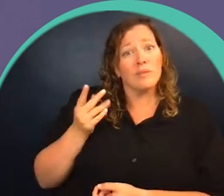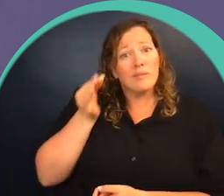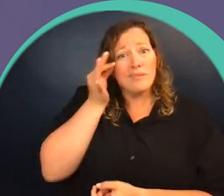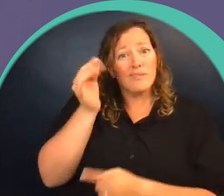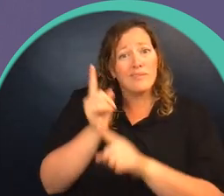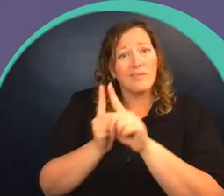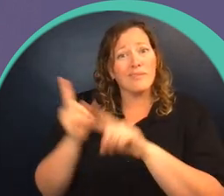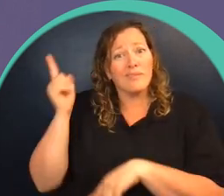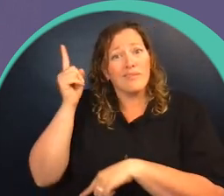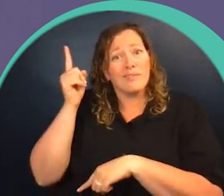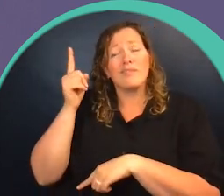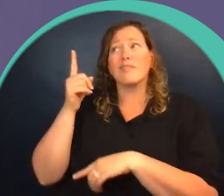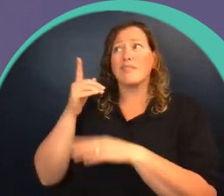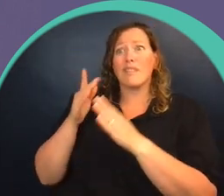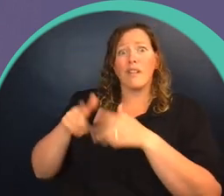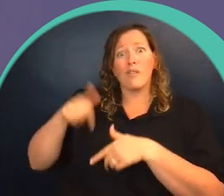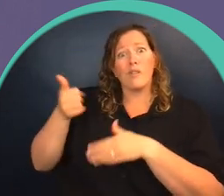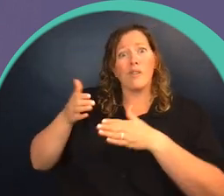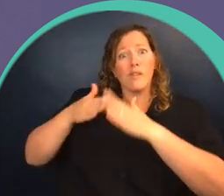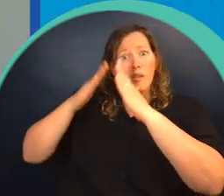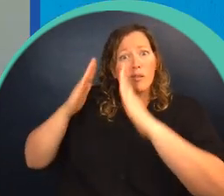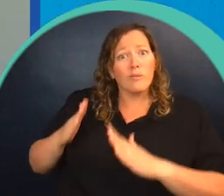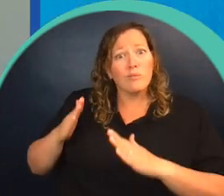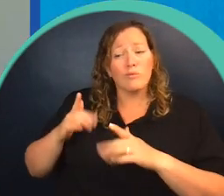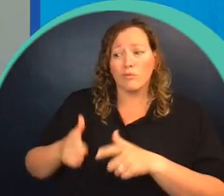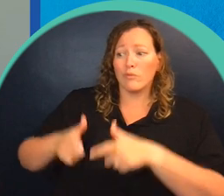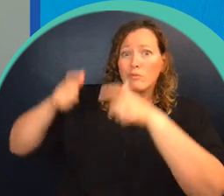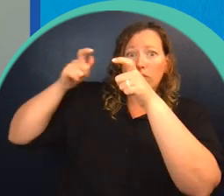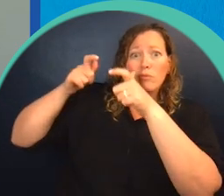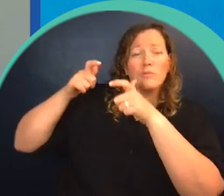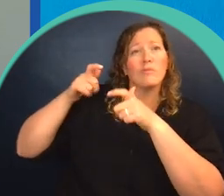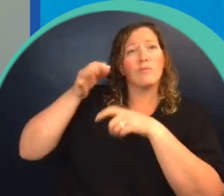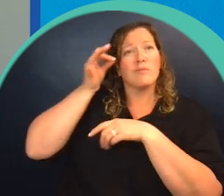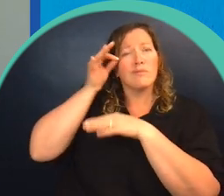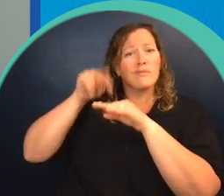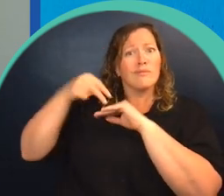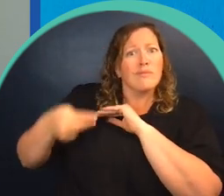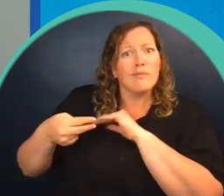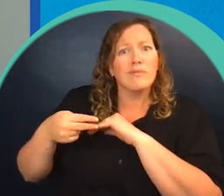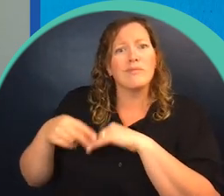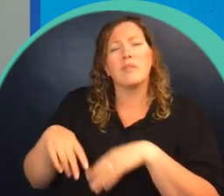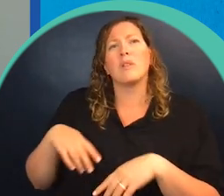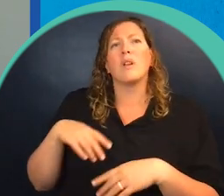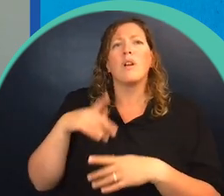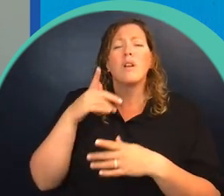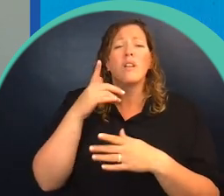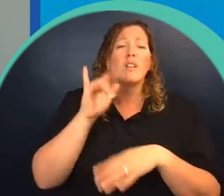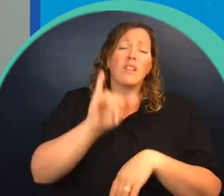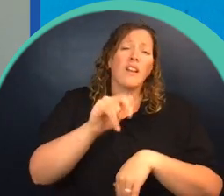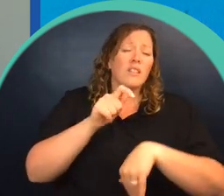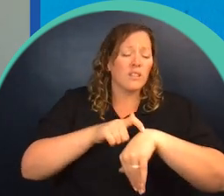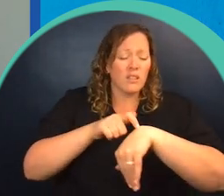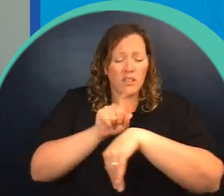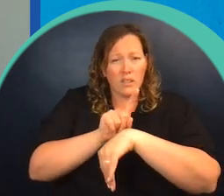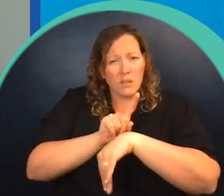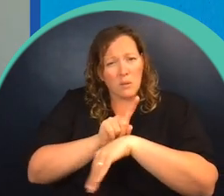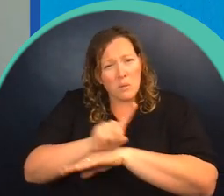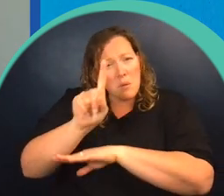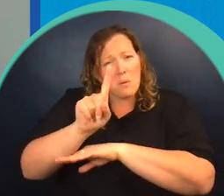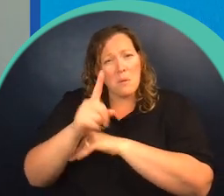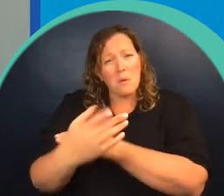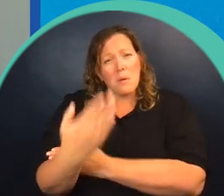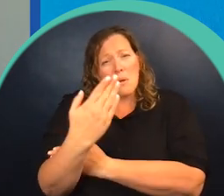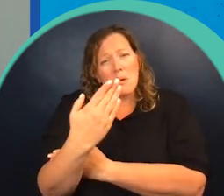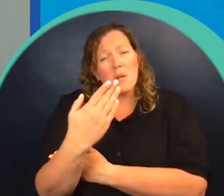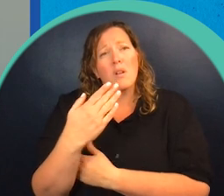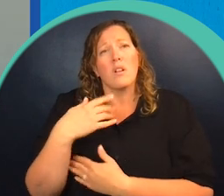in the chimney of a near-high house. I sighed. It was one o'clock in the morning, and it had already